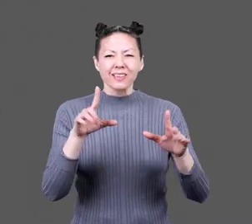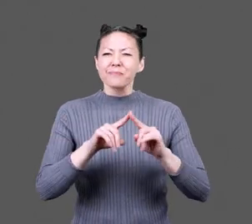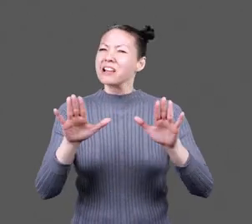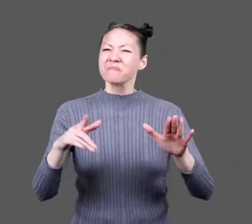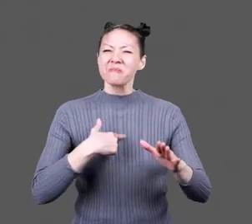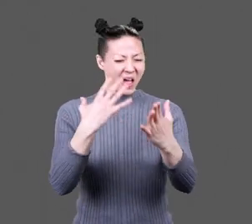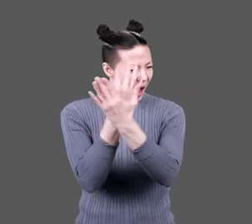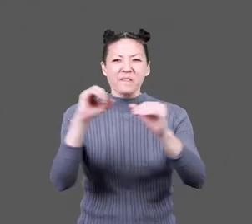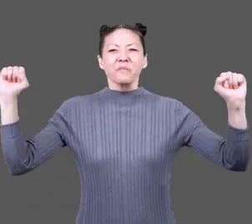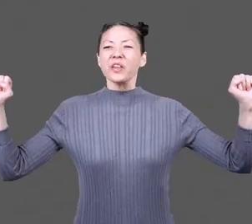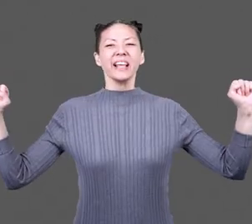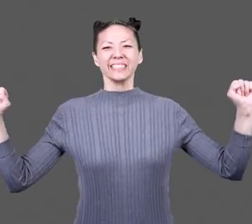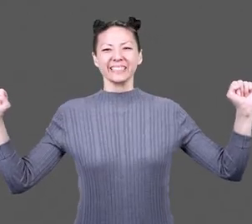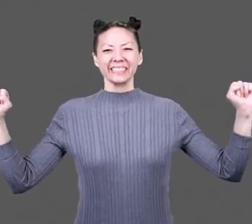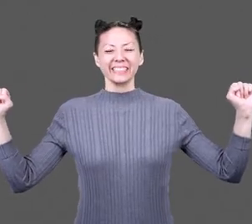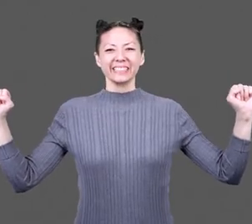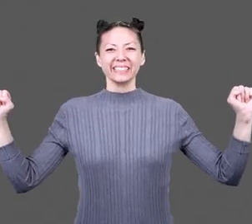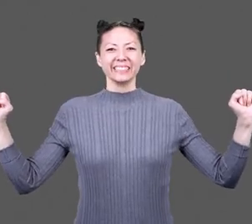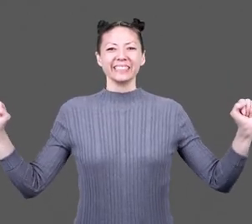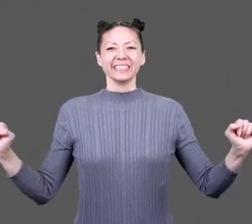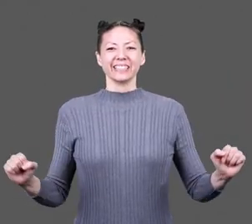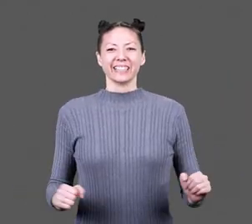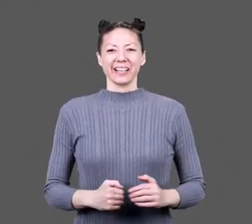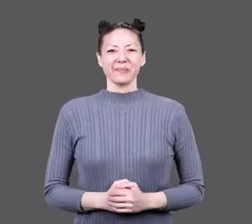returned to nothing. But we were free.